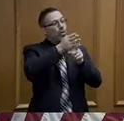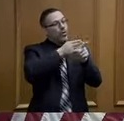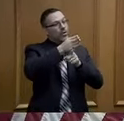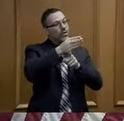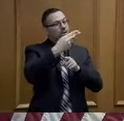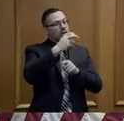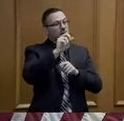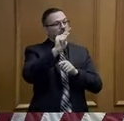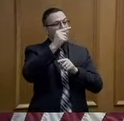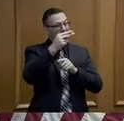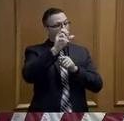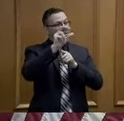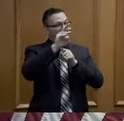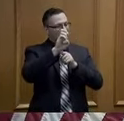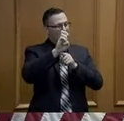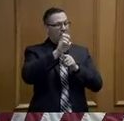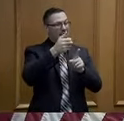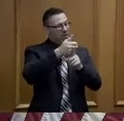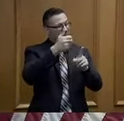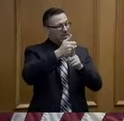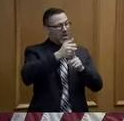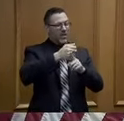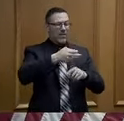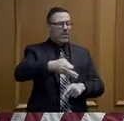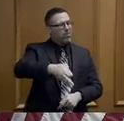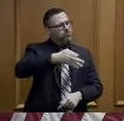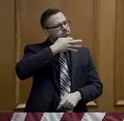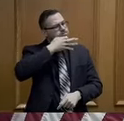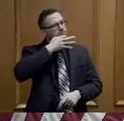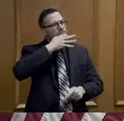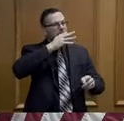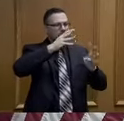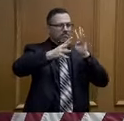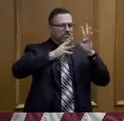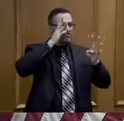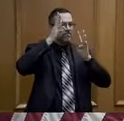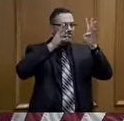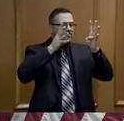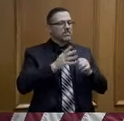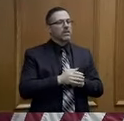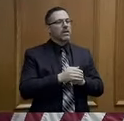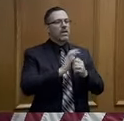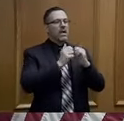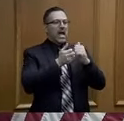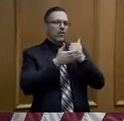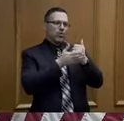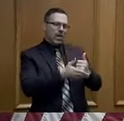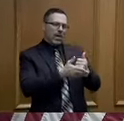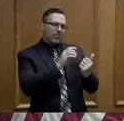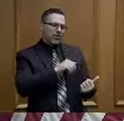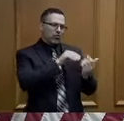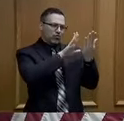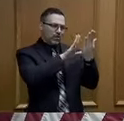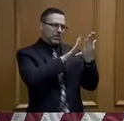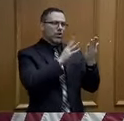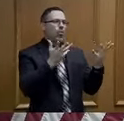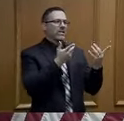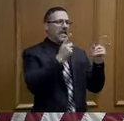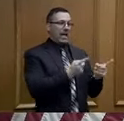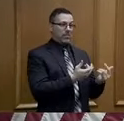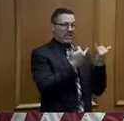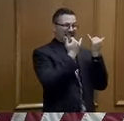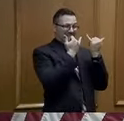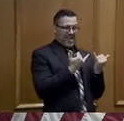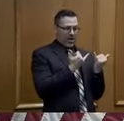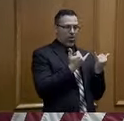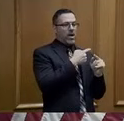and there is great work not only in what we're doing to address today's situation but to address this virus and its